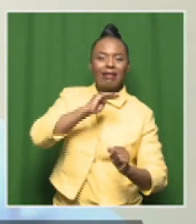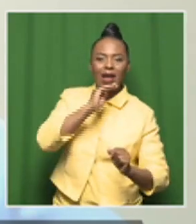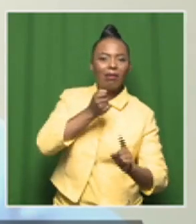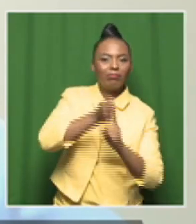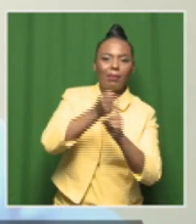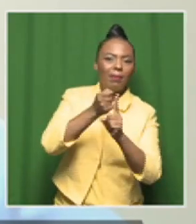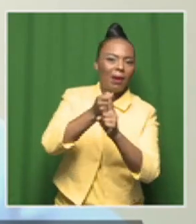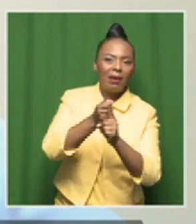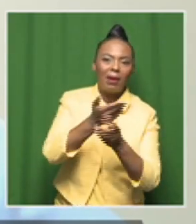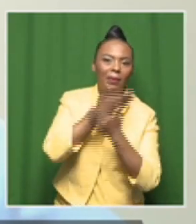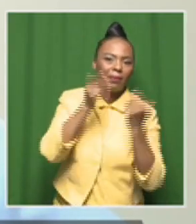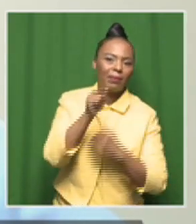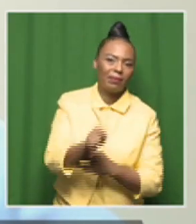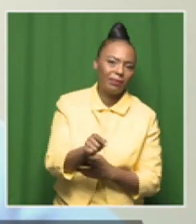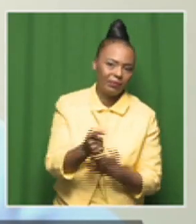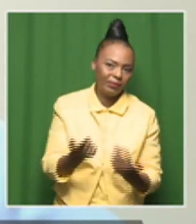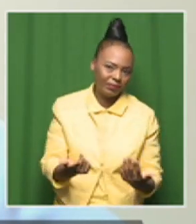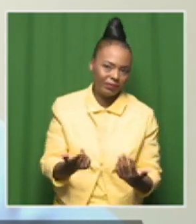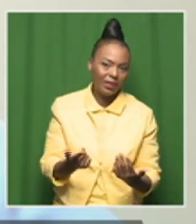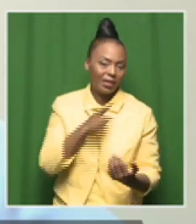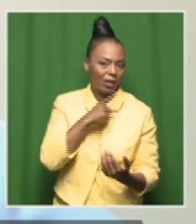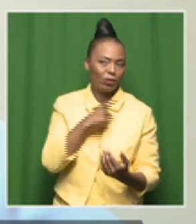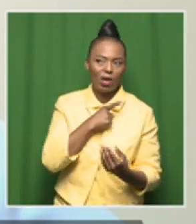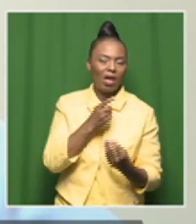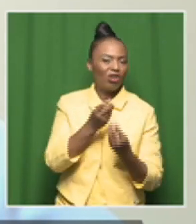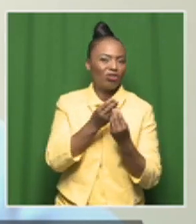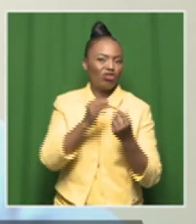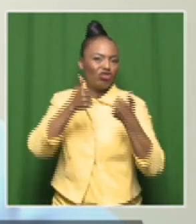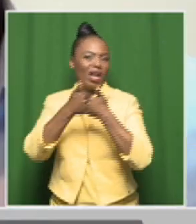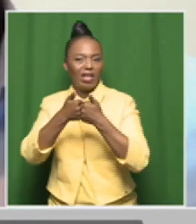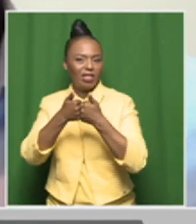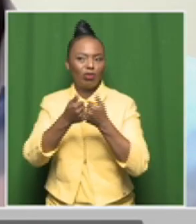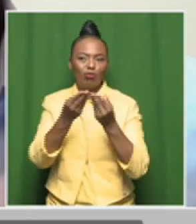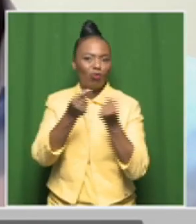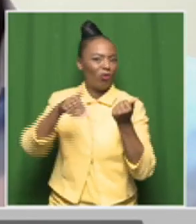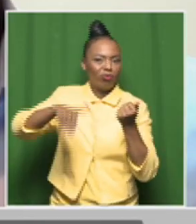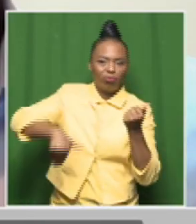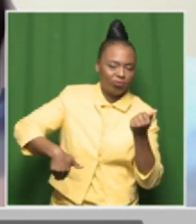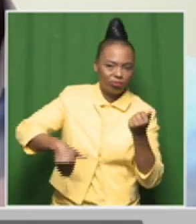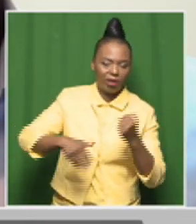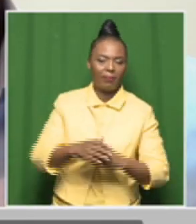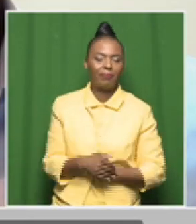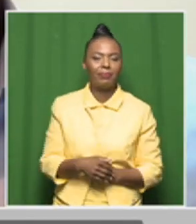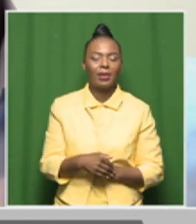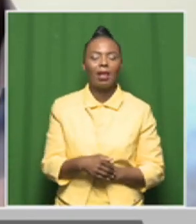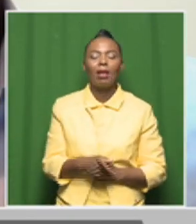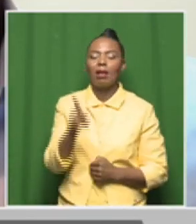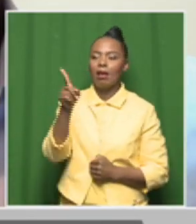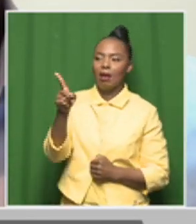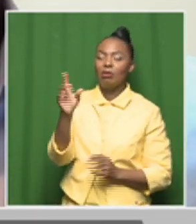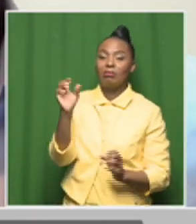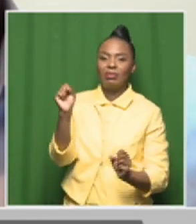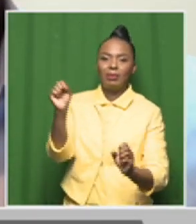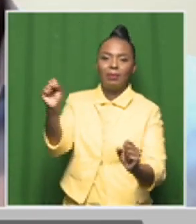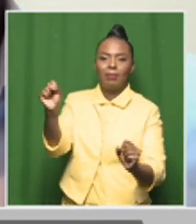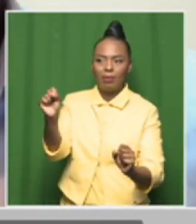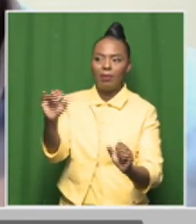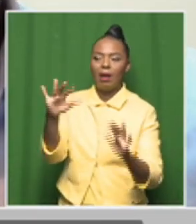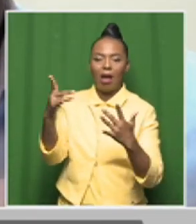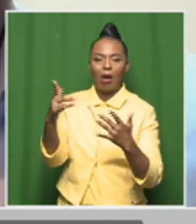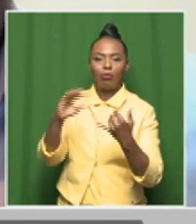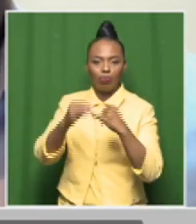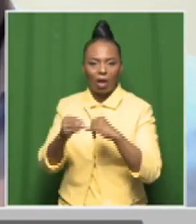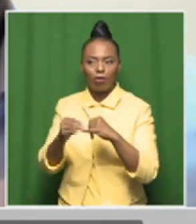manner, in such a way that we can address those challenges. So, speaking about the coordinated methods and even